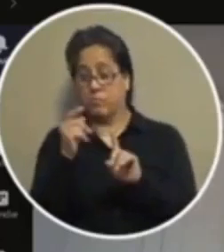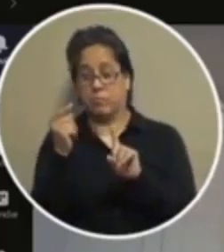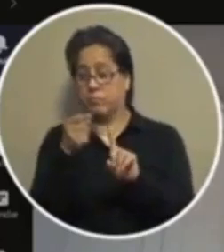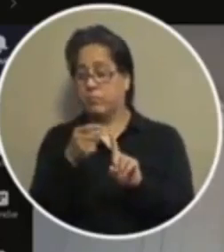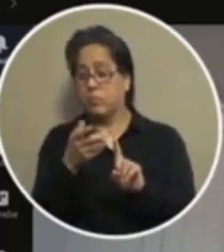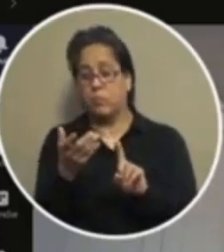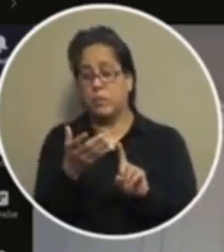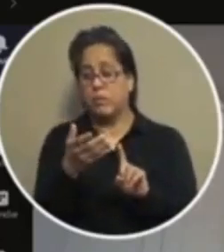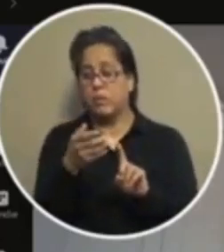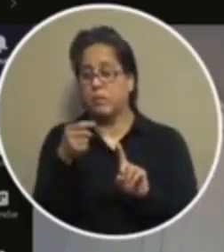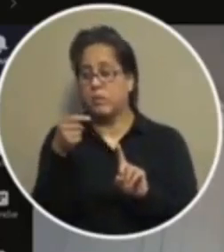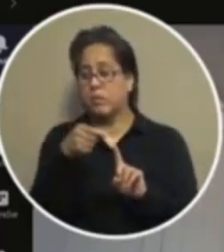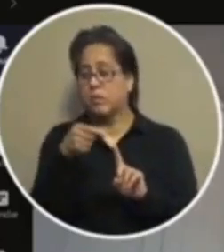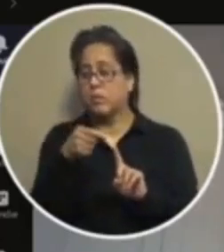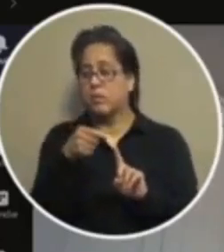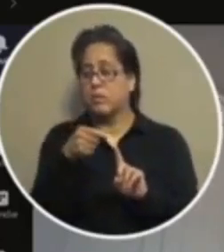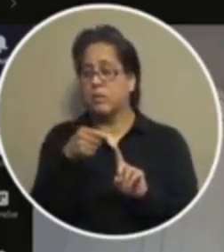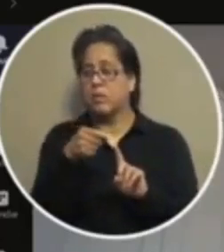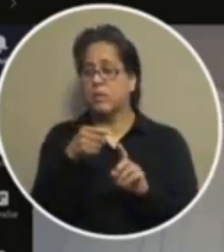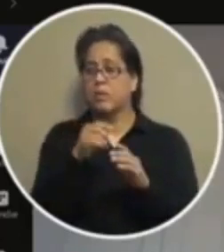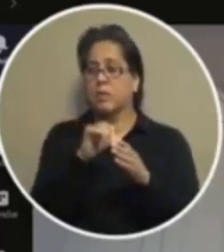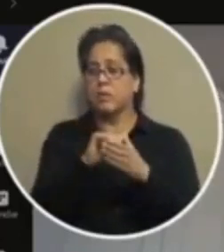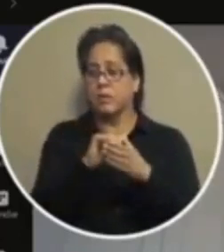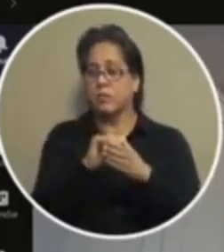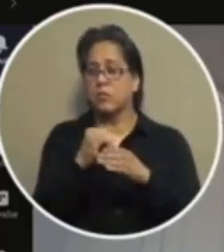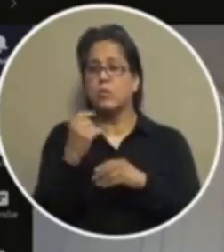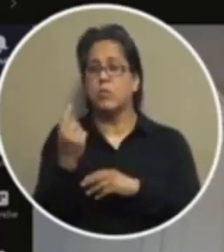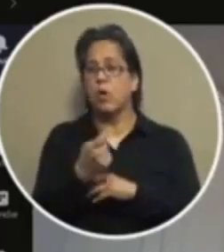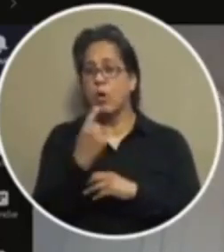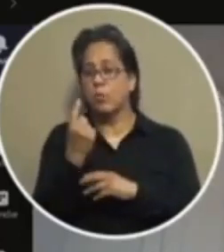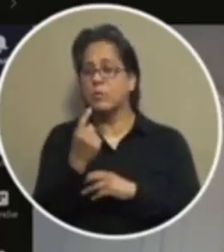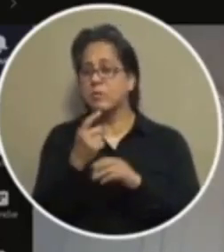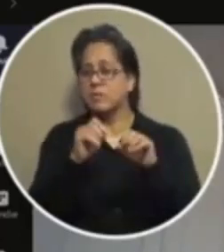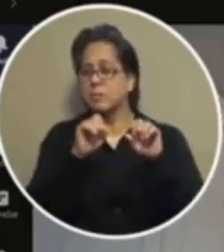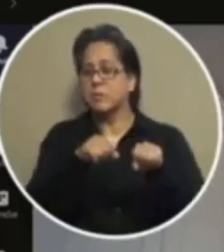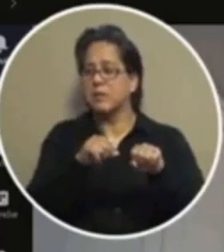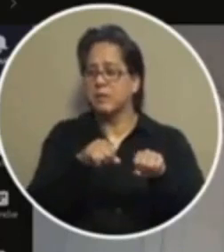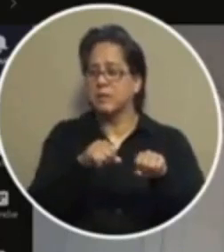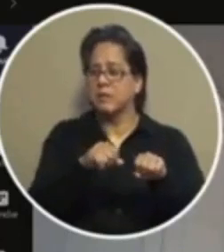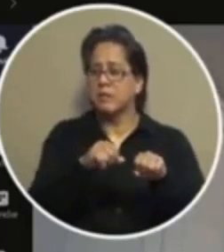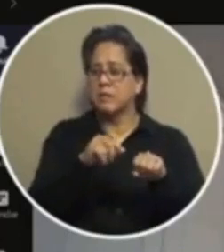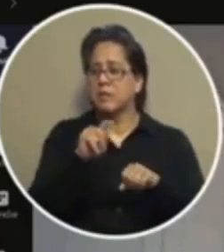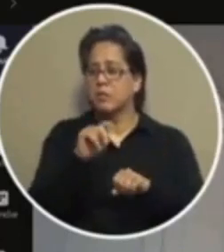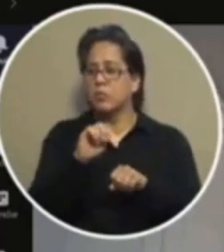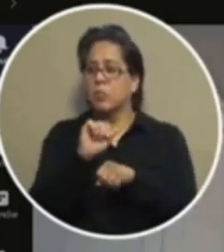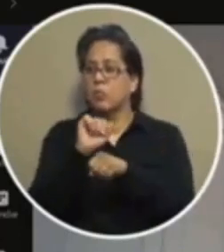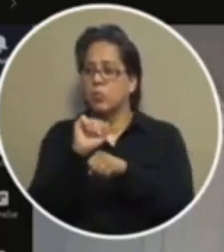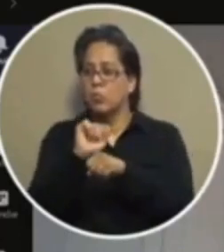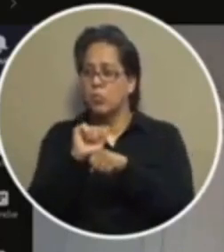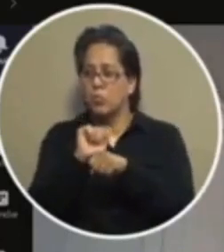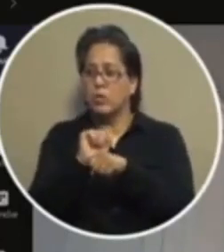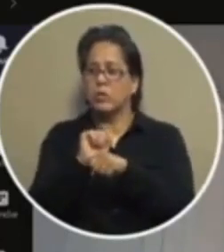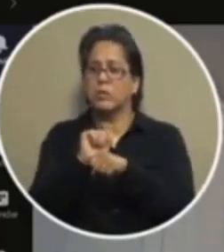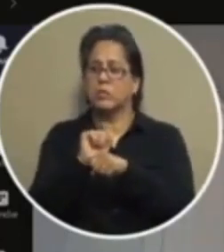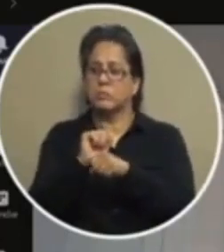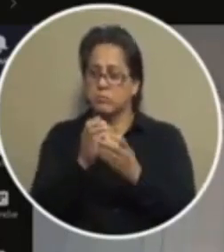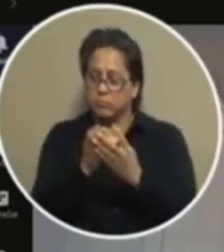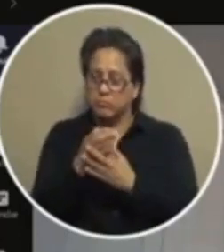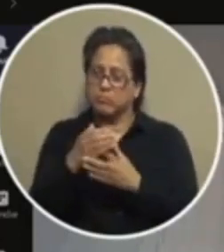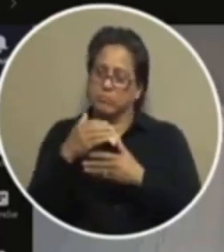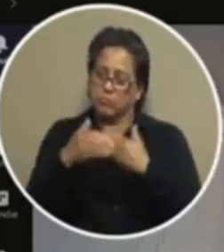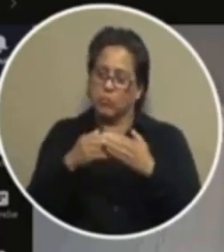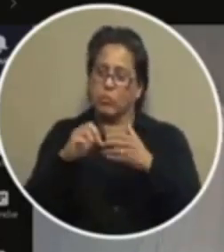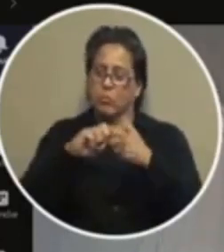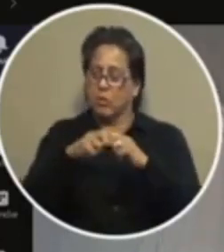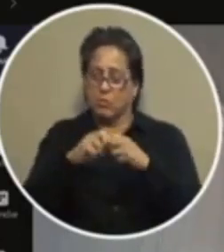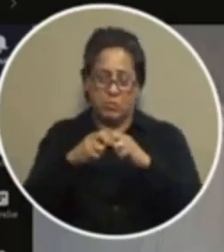um there is always the ability to work through through a problem